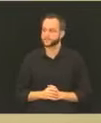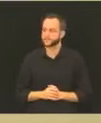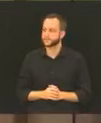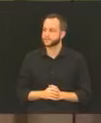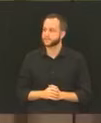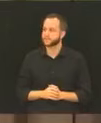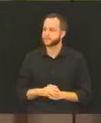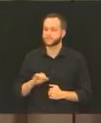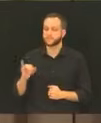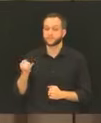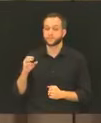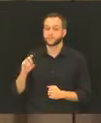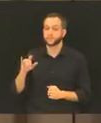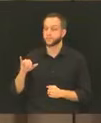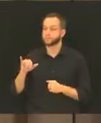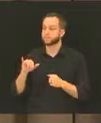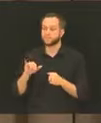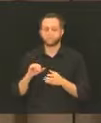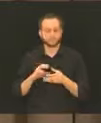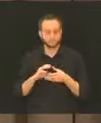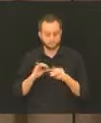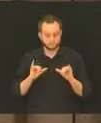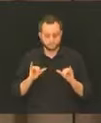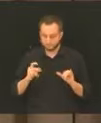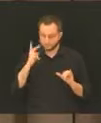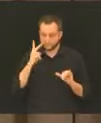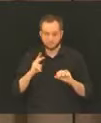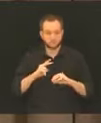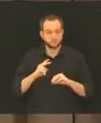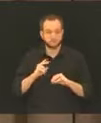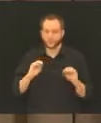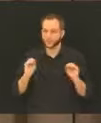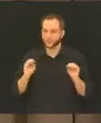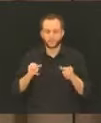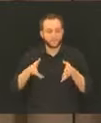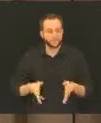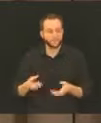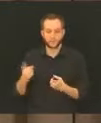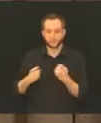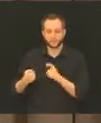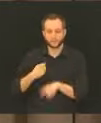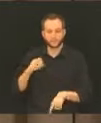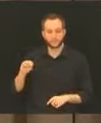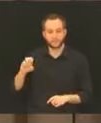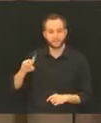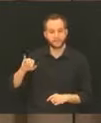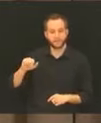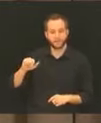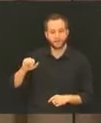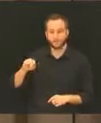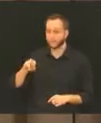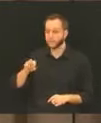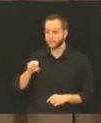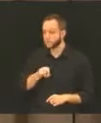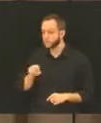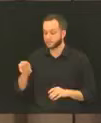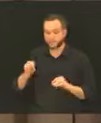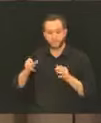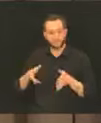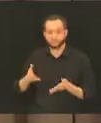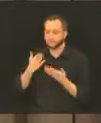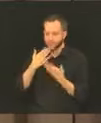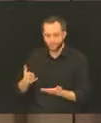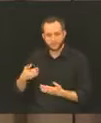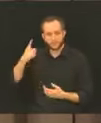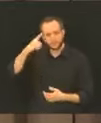I am not seeing any additional questions from the media. I want to thank the media so much that attended this and asked